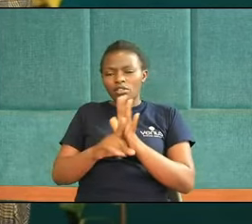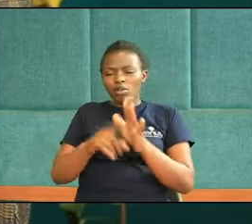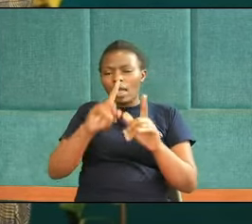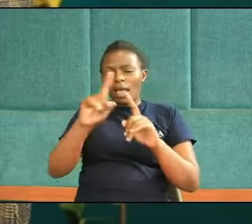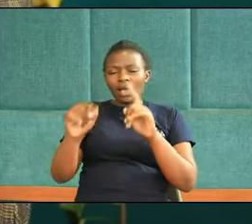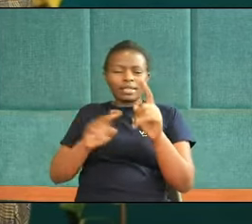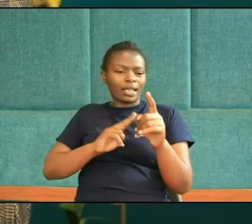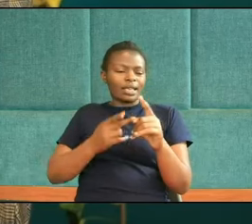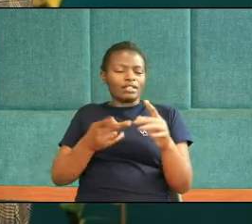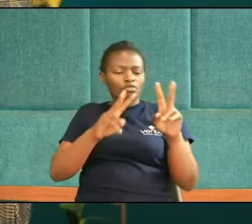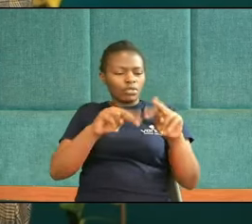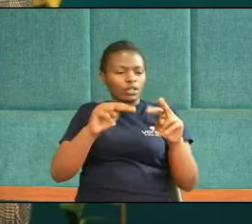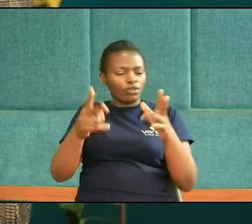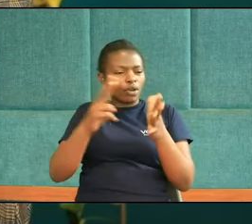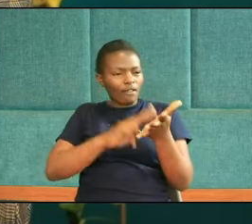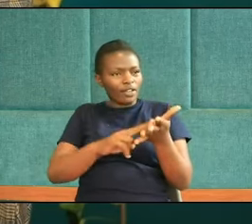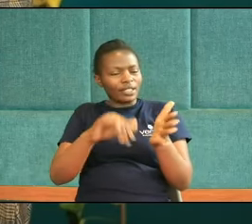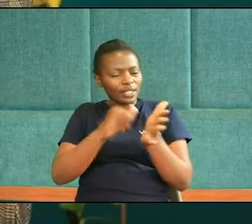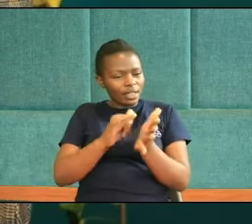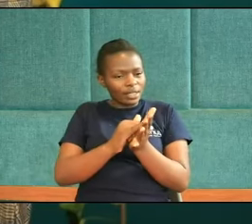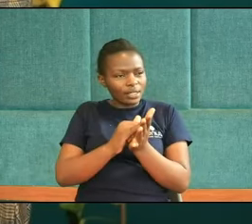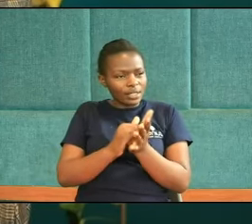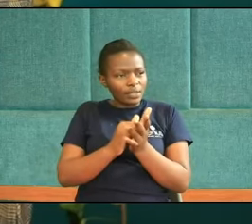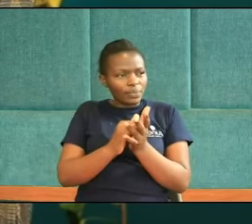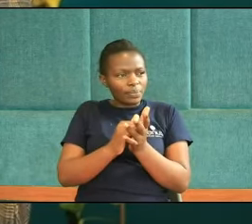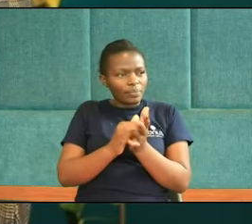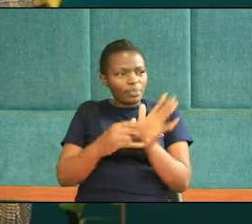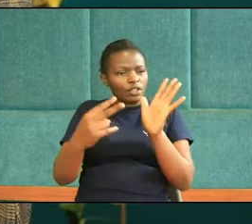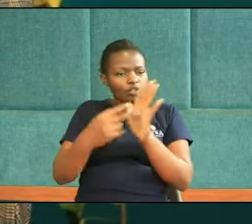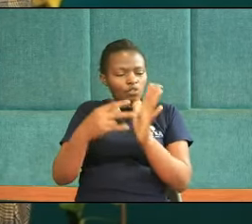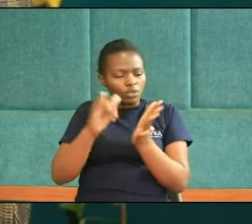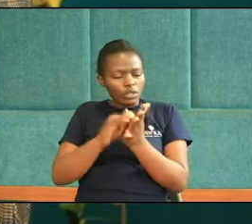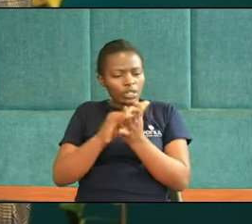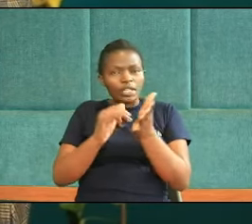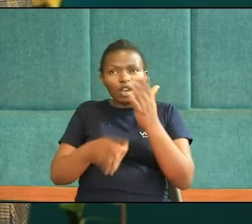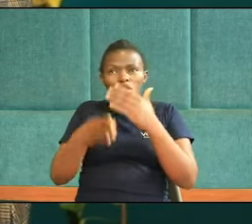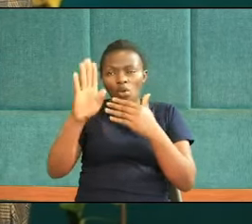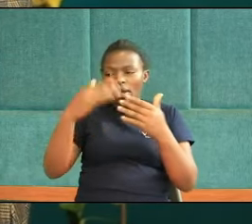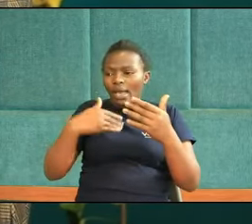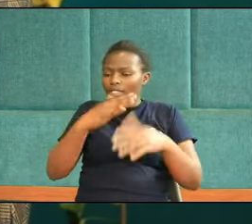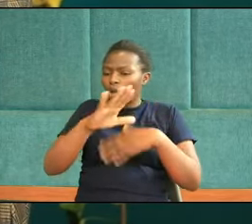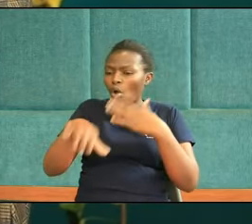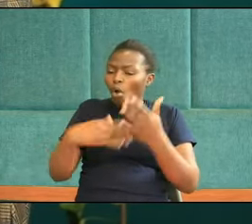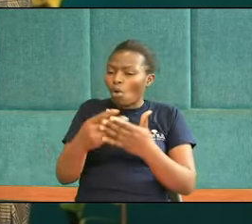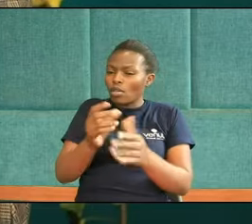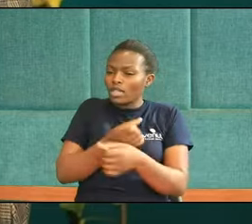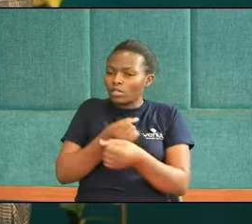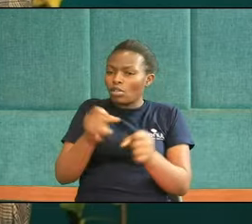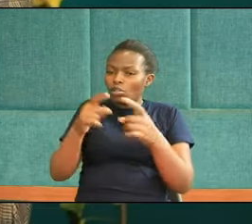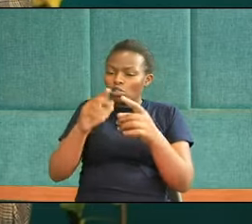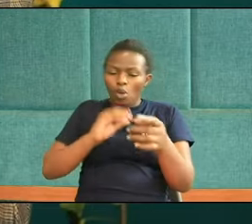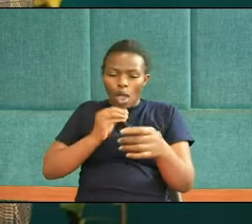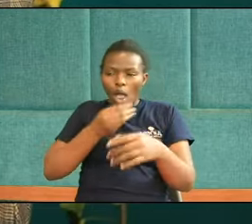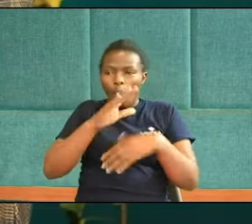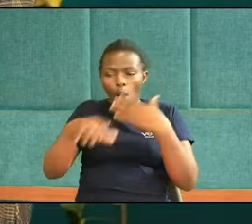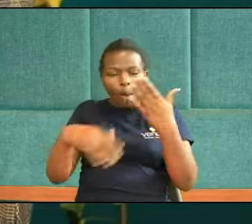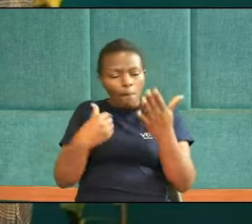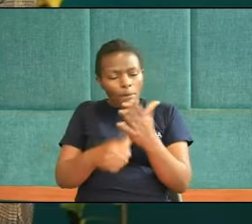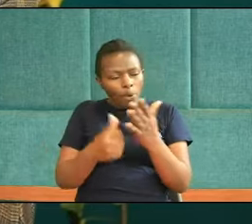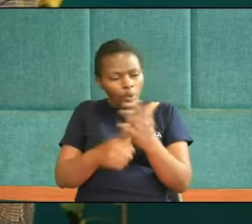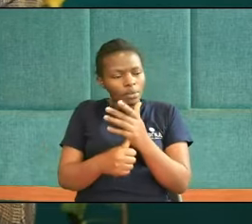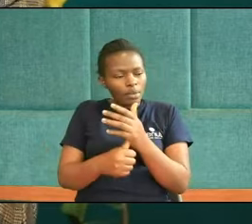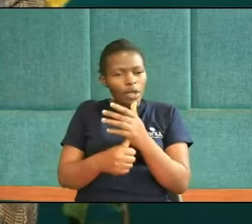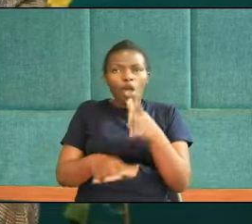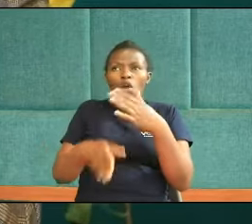for a verse That you know Show that God Has the solutions To our problems And that you know God